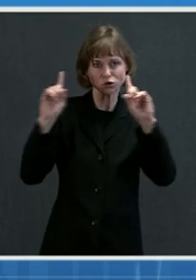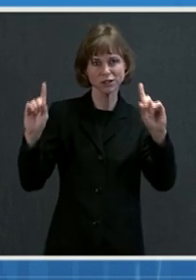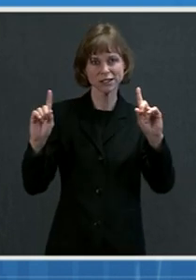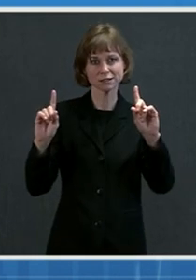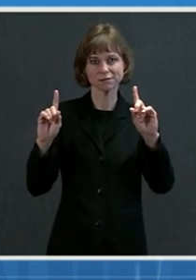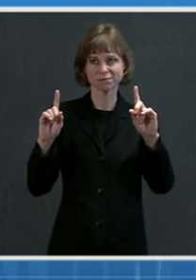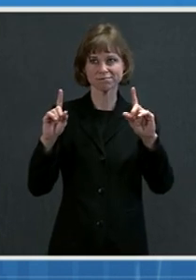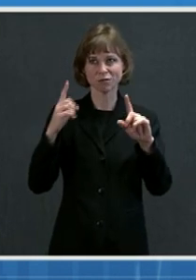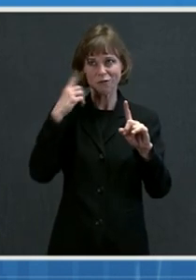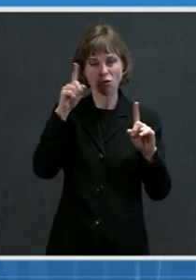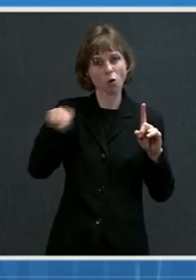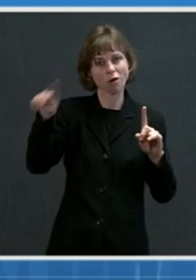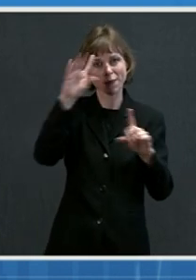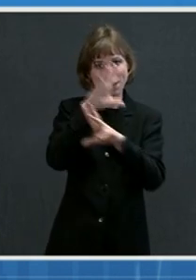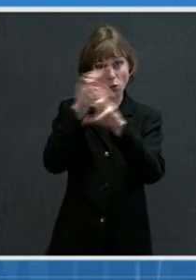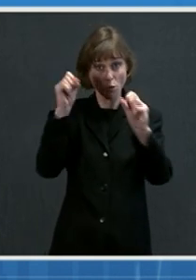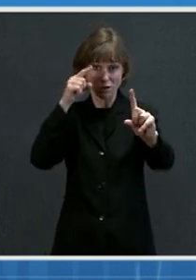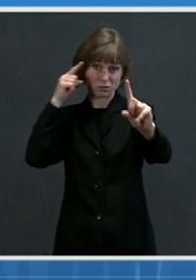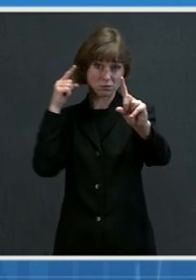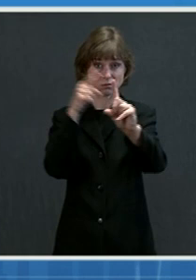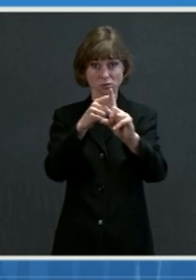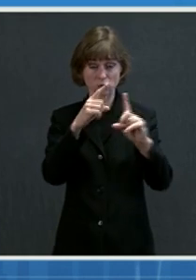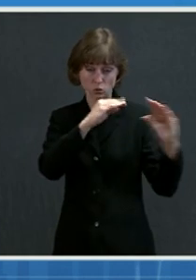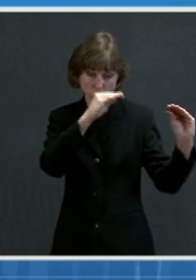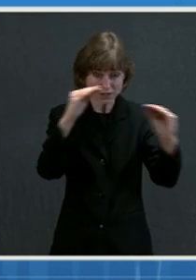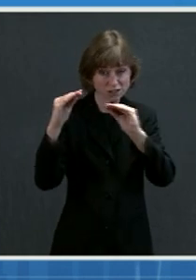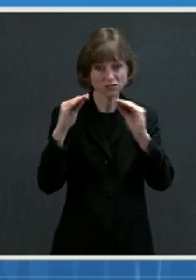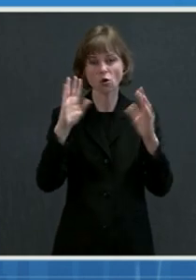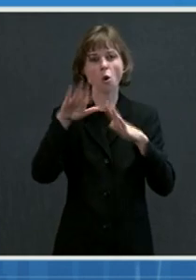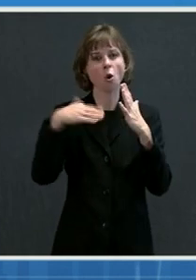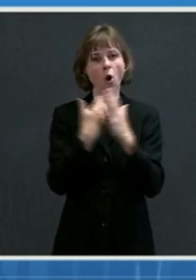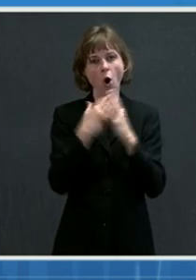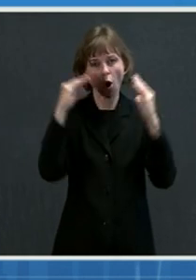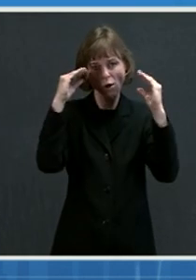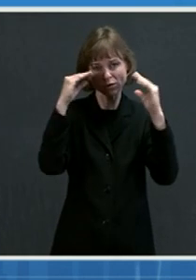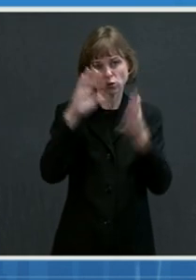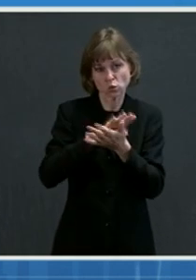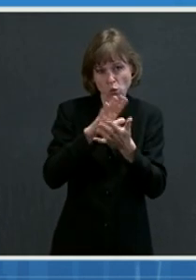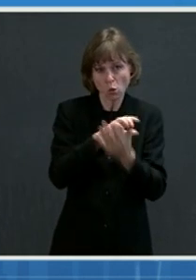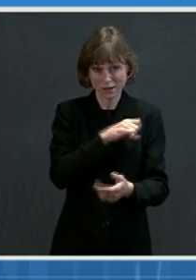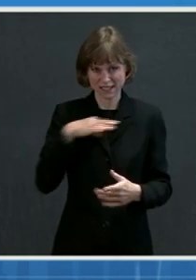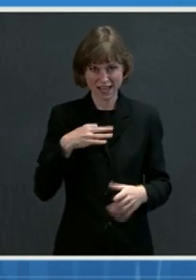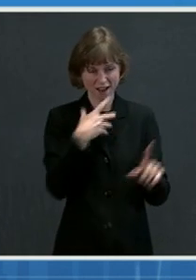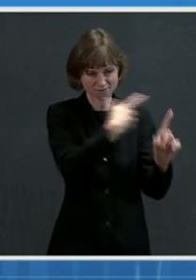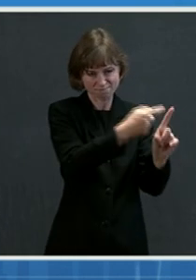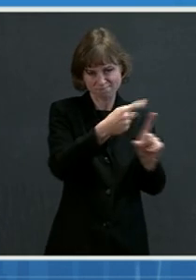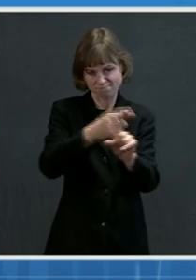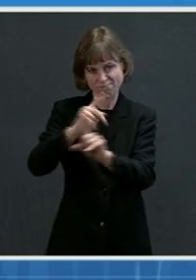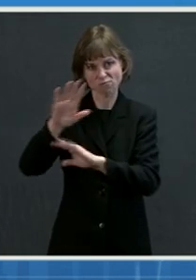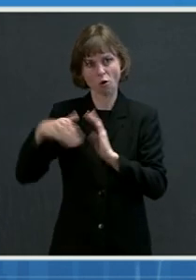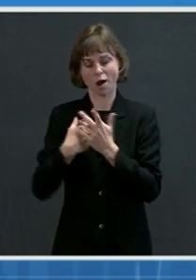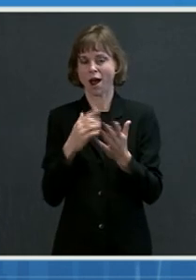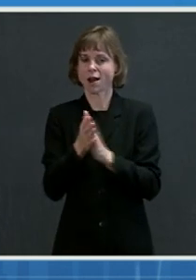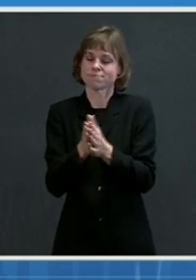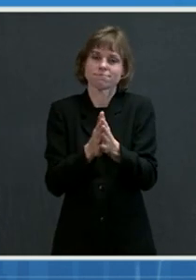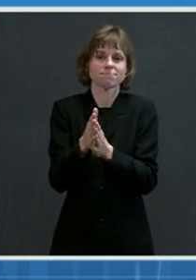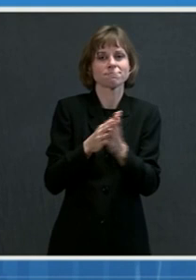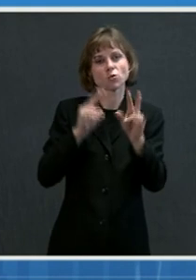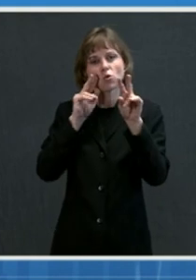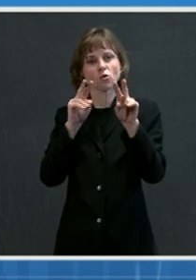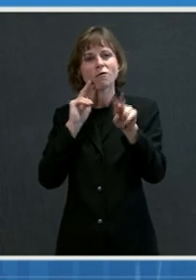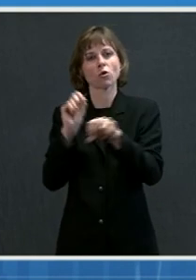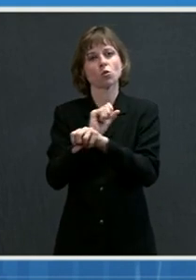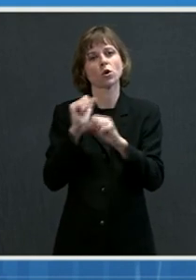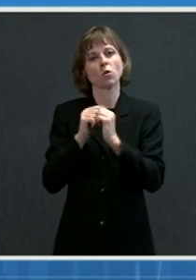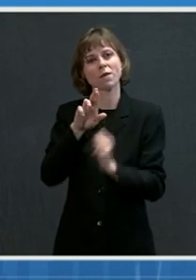educators and all school staff, including childcare workers, vaccinated. I look forward to working with our pharmacies, state, and local